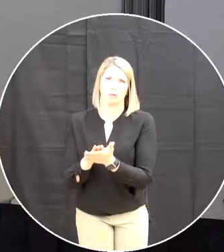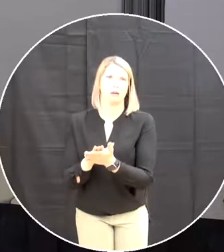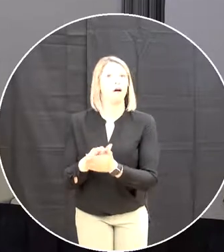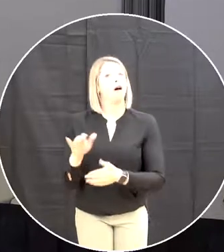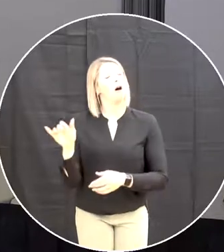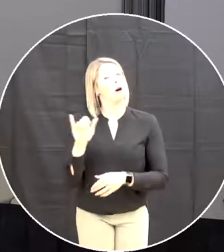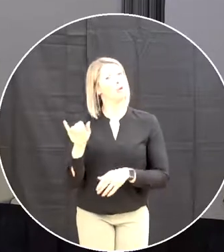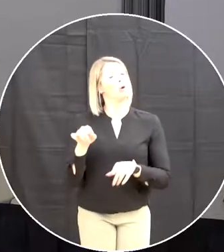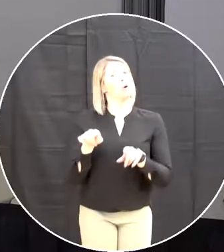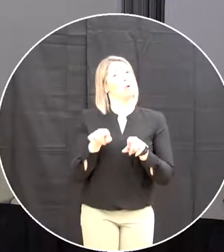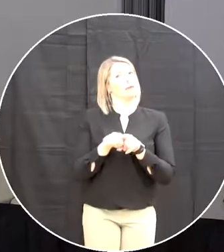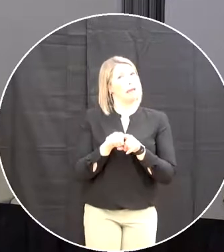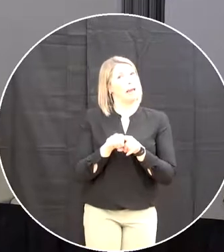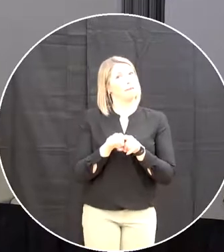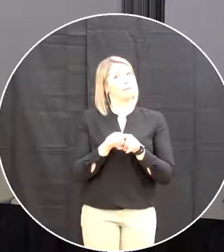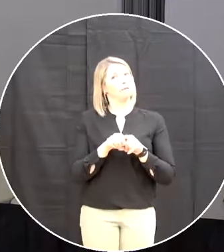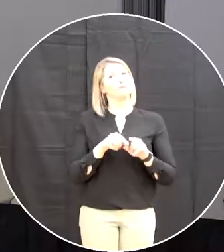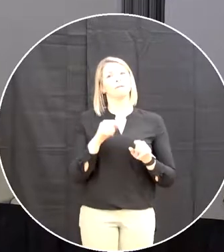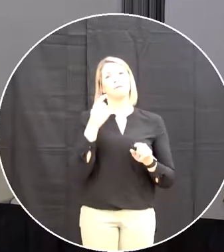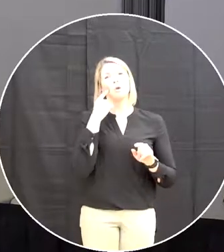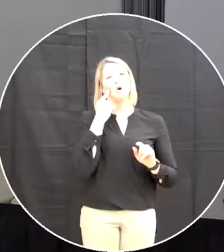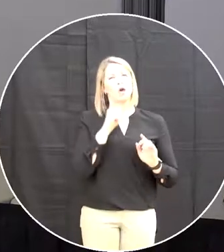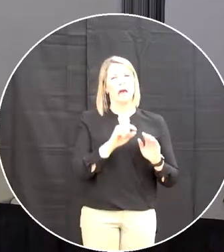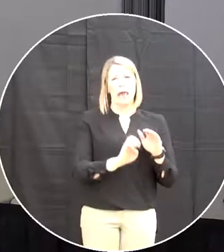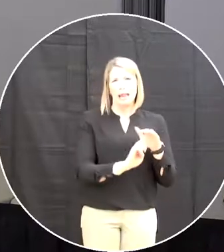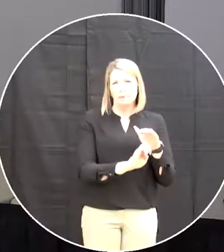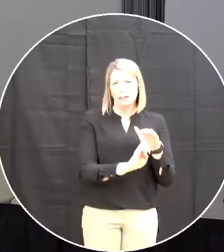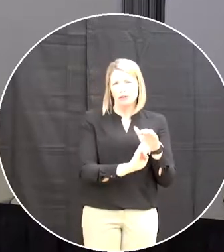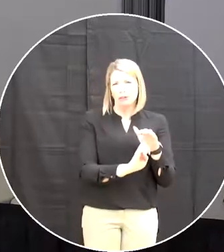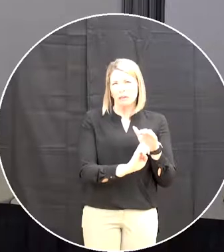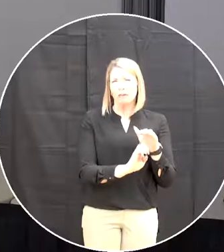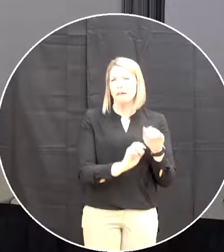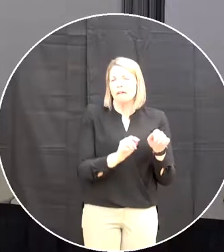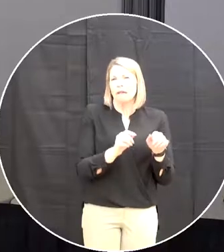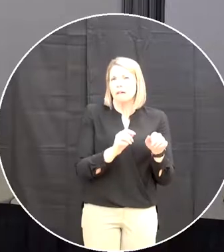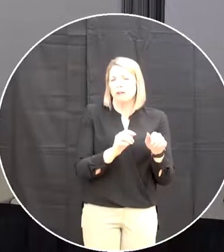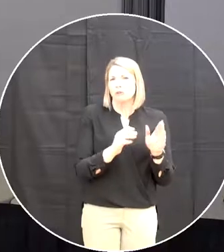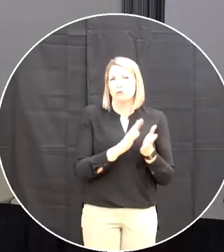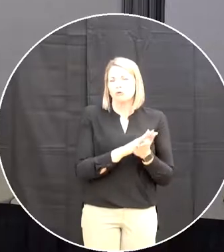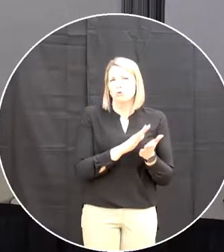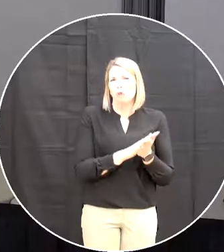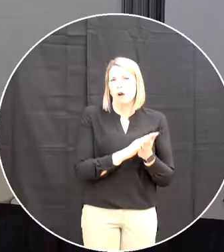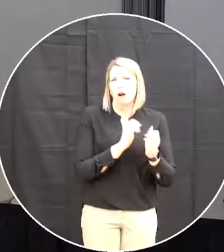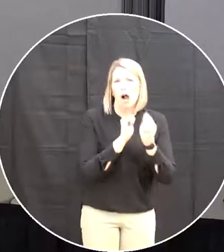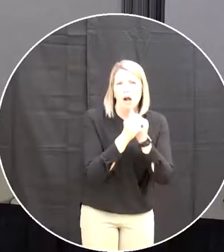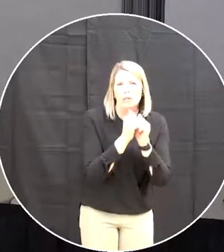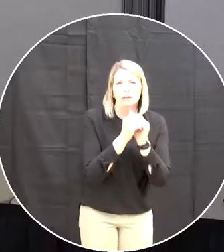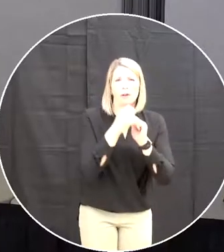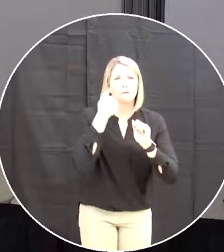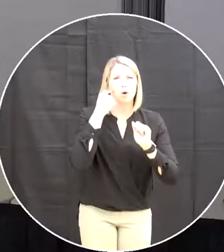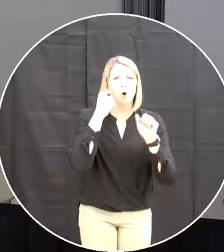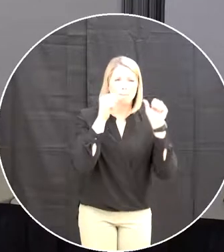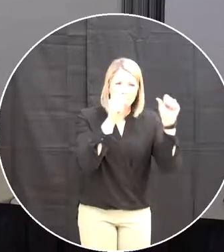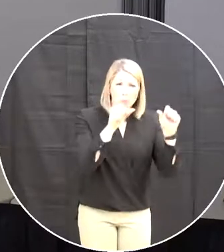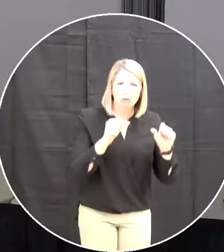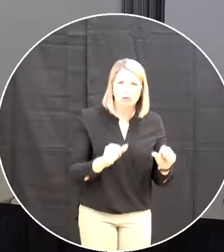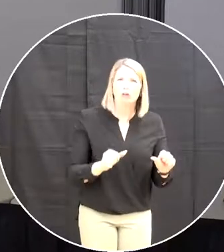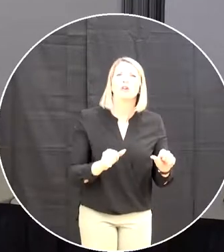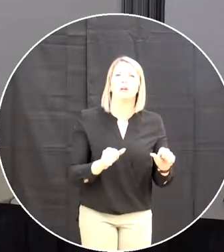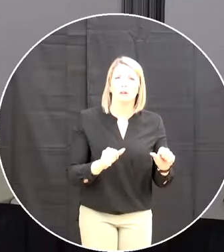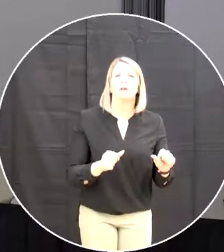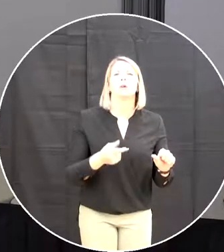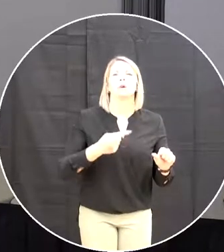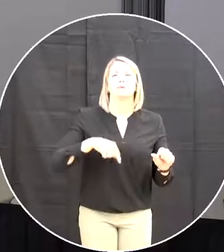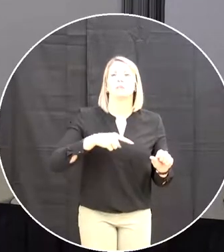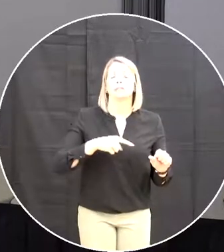possibility of sponsoring contests such as posters essays art projects etc and awarding